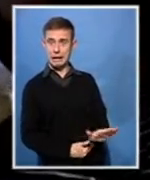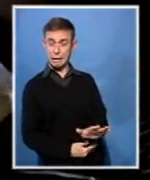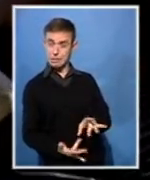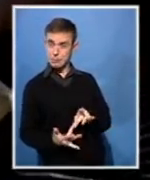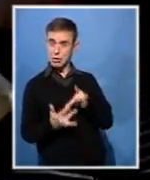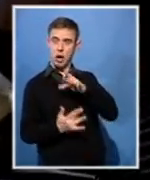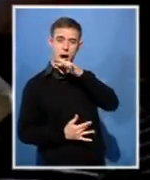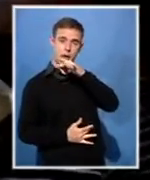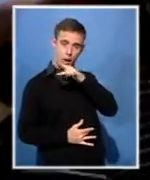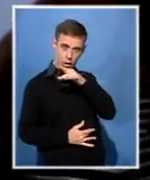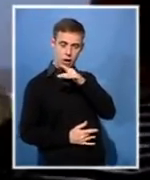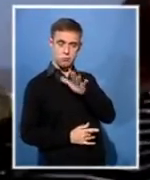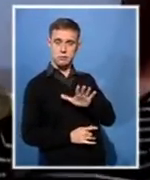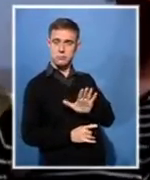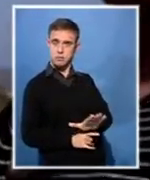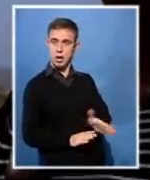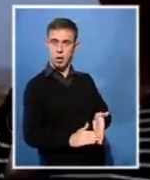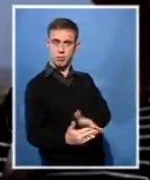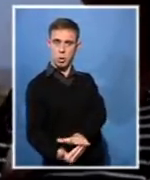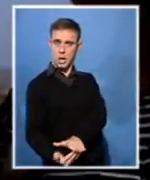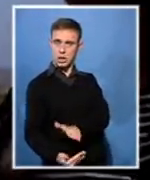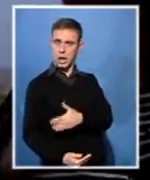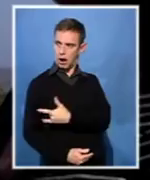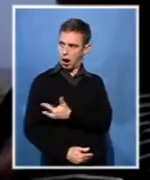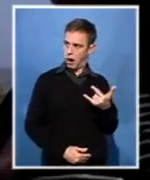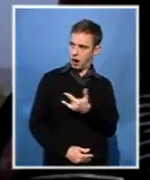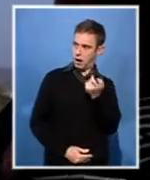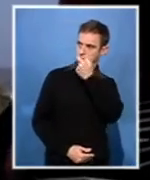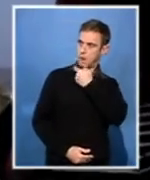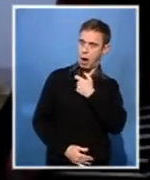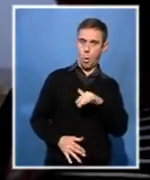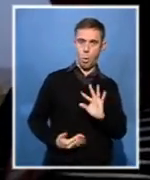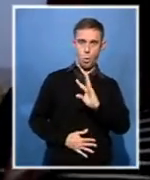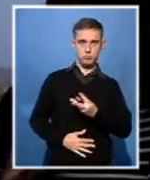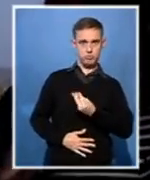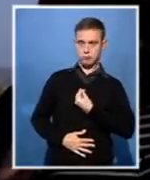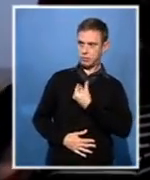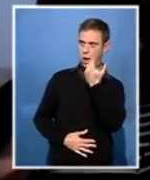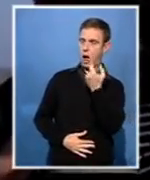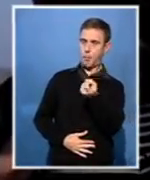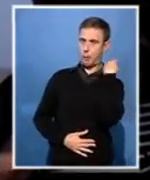Afrikaans community, who do not know what it is to be gay, or that being a drag queen is an art form.